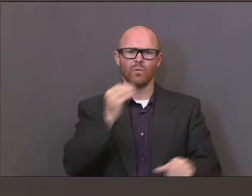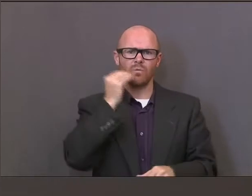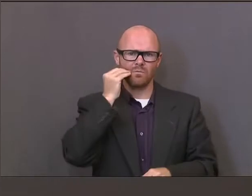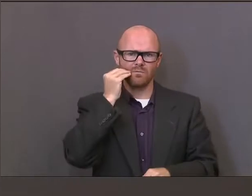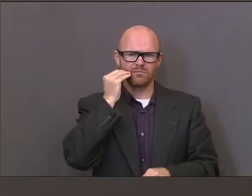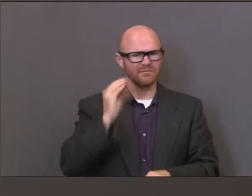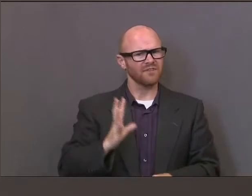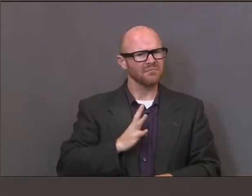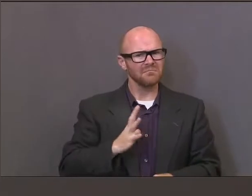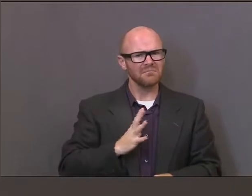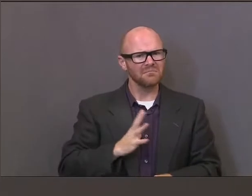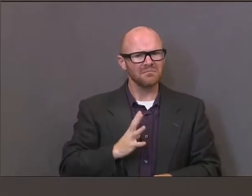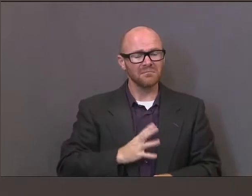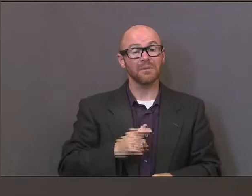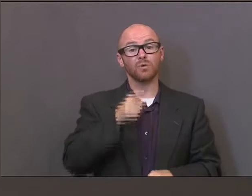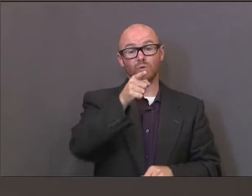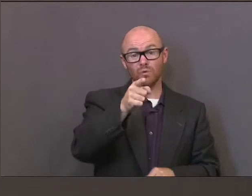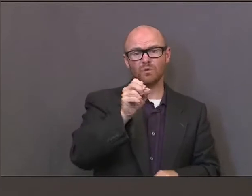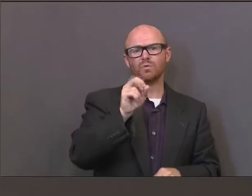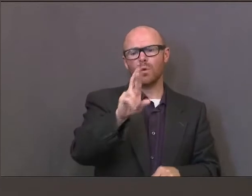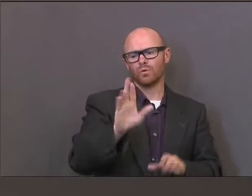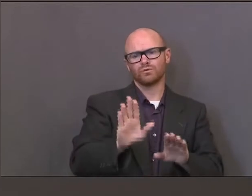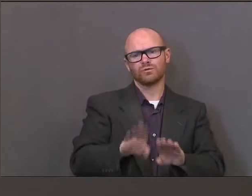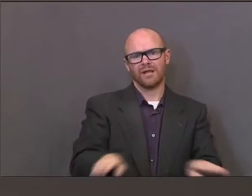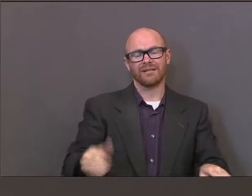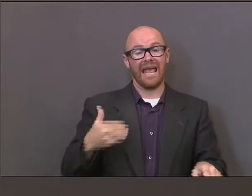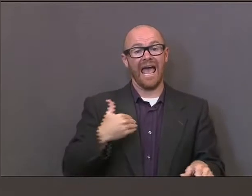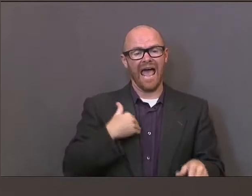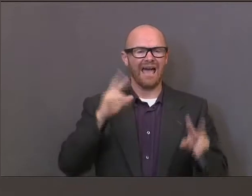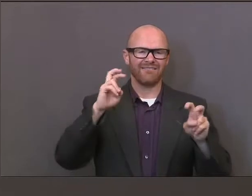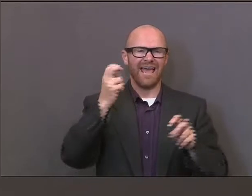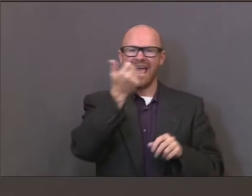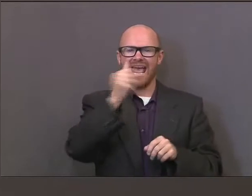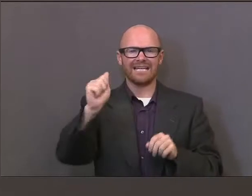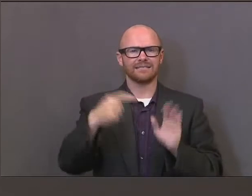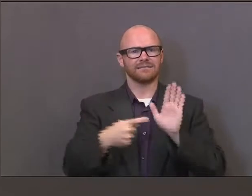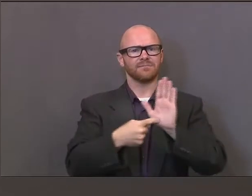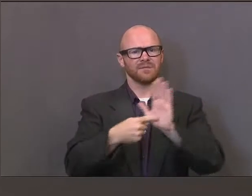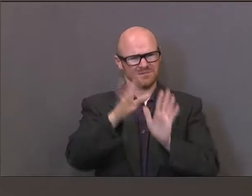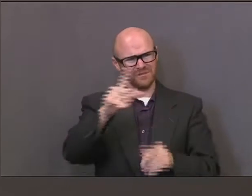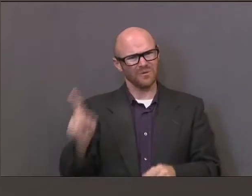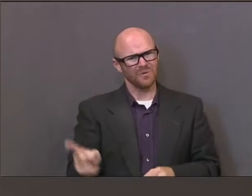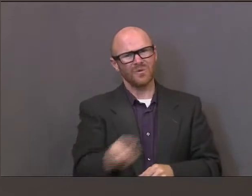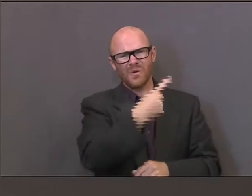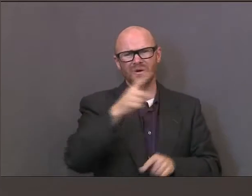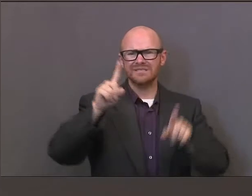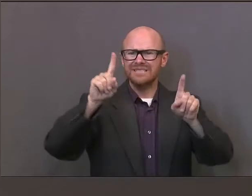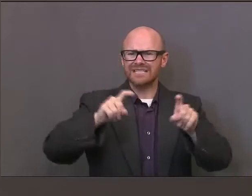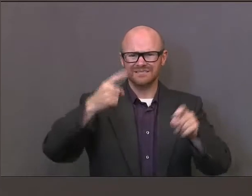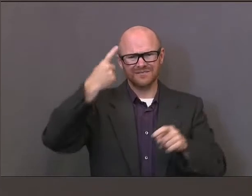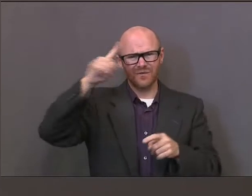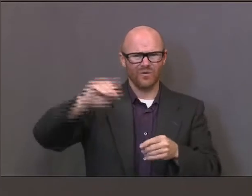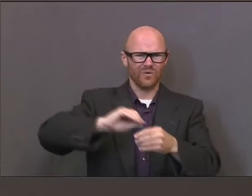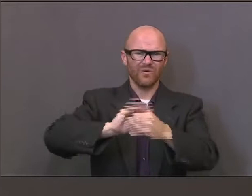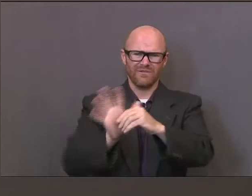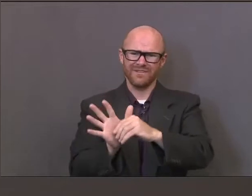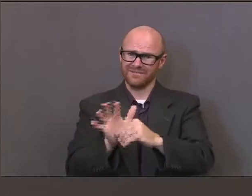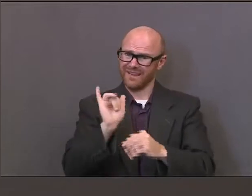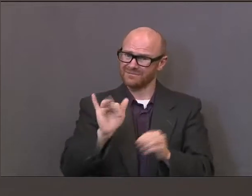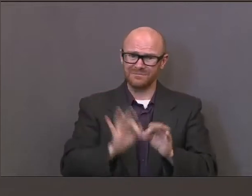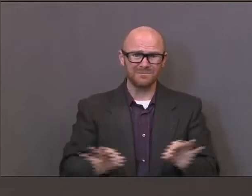if you or your child has symptoms, as Dr. Dunn stated, please get tested. That's very, very important for us.